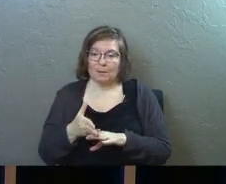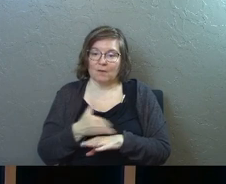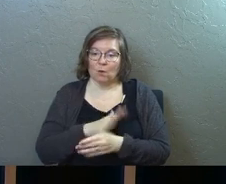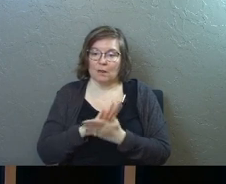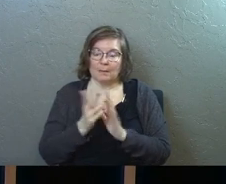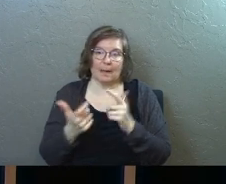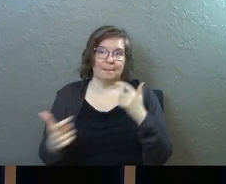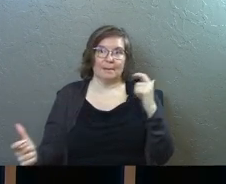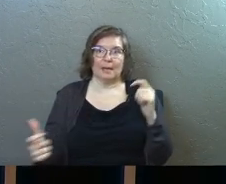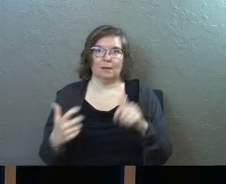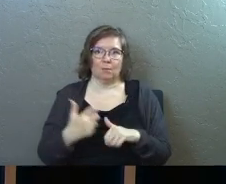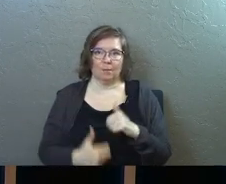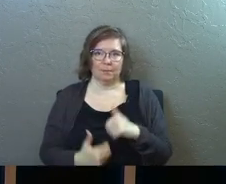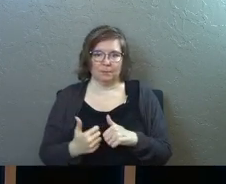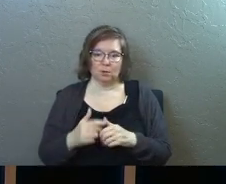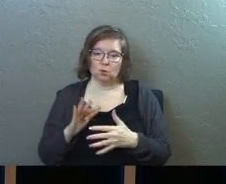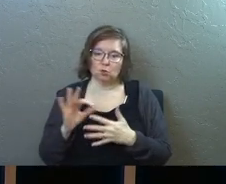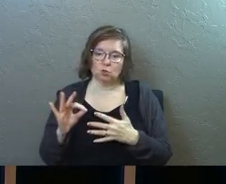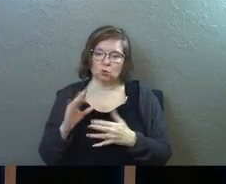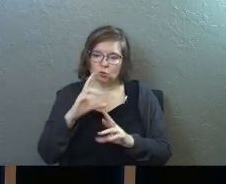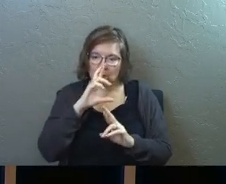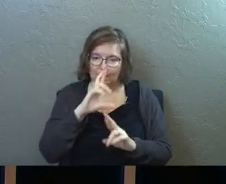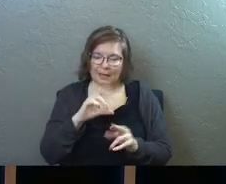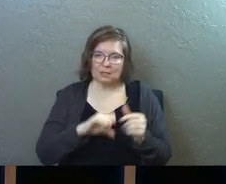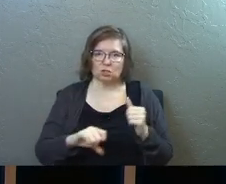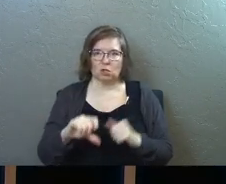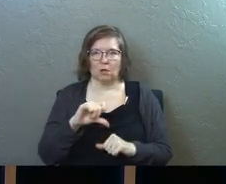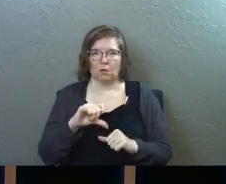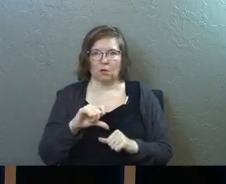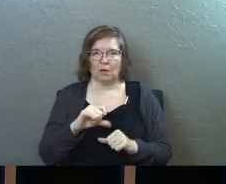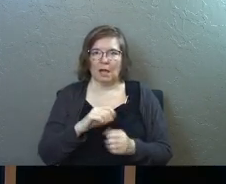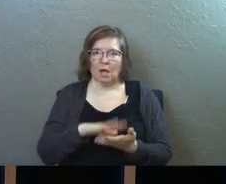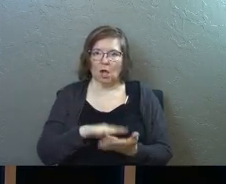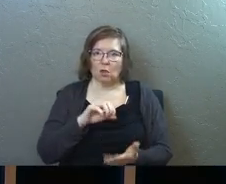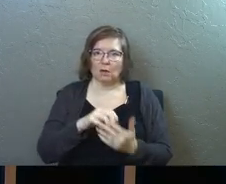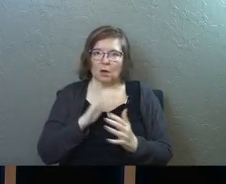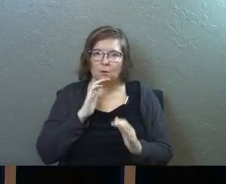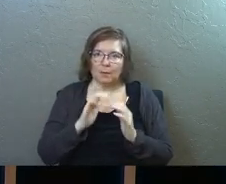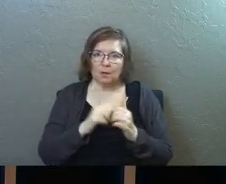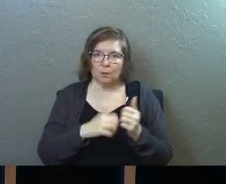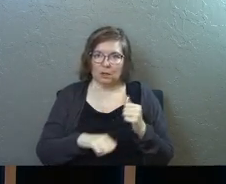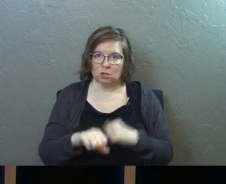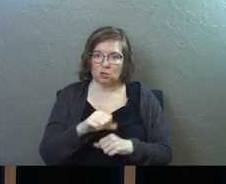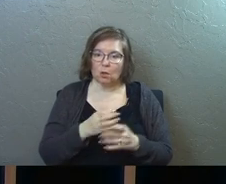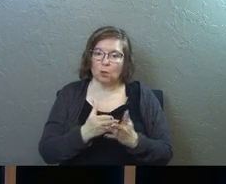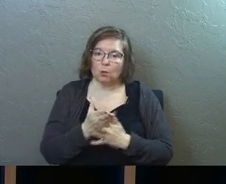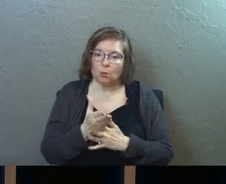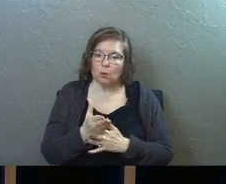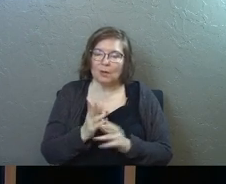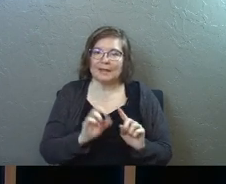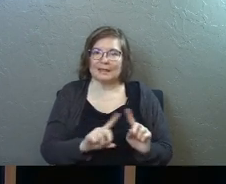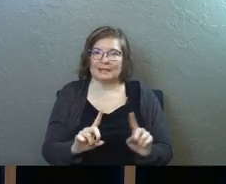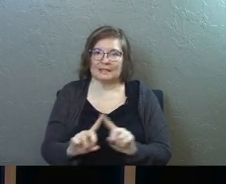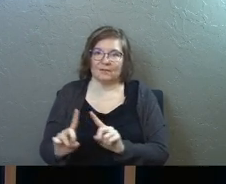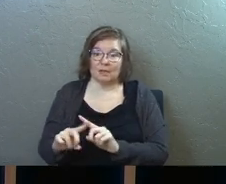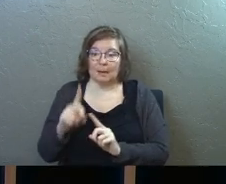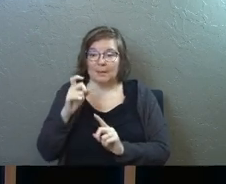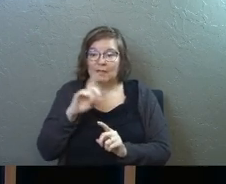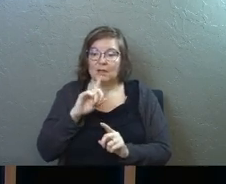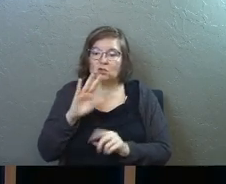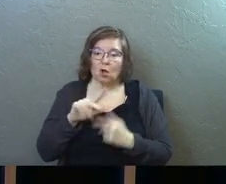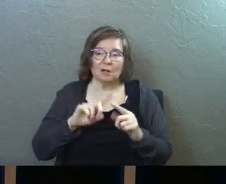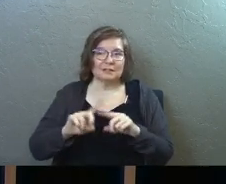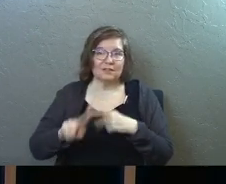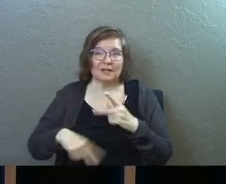on it before they become big you choose to respect each other and learn how to communicate with each other through the differences because